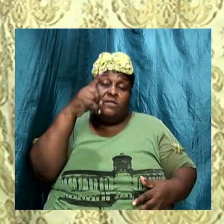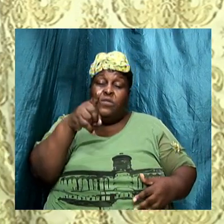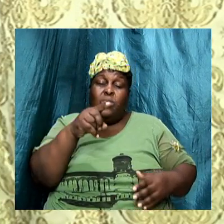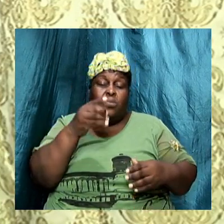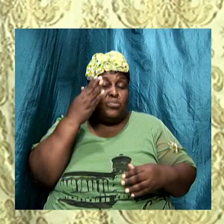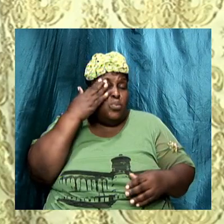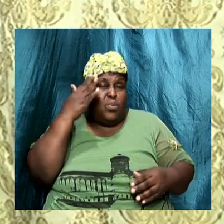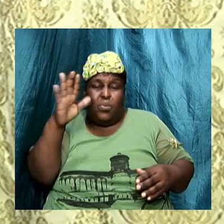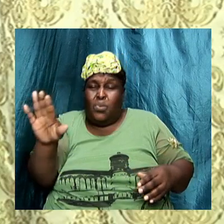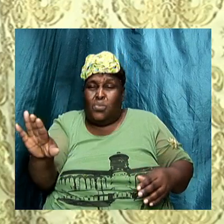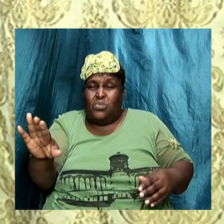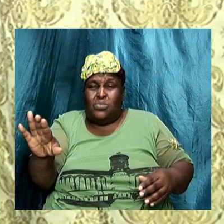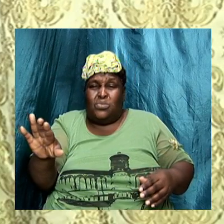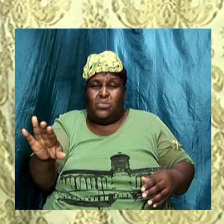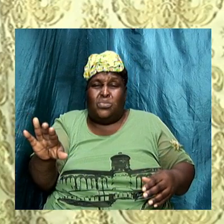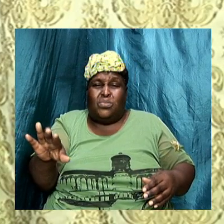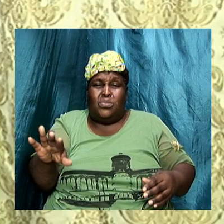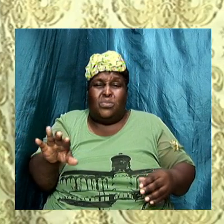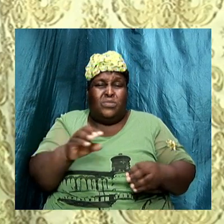a God